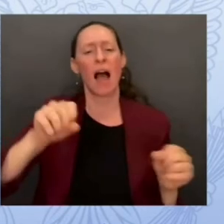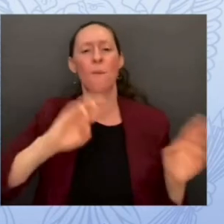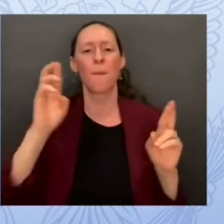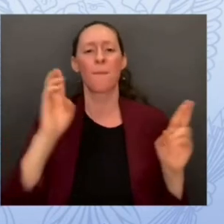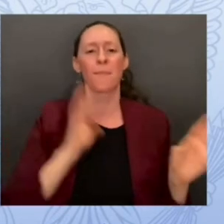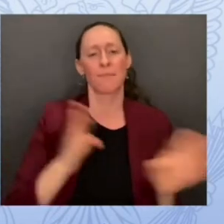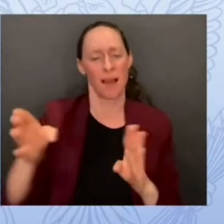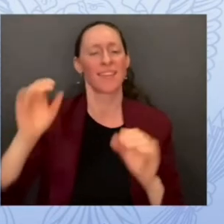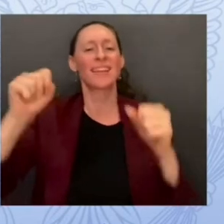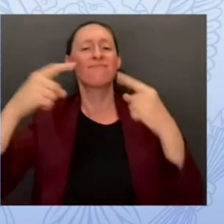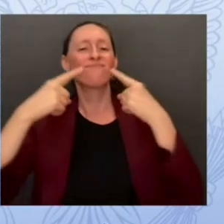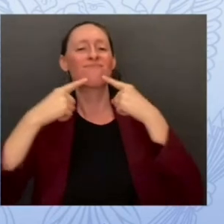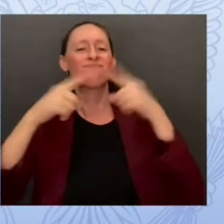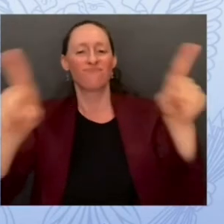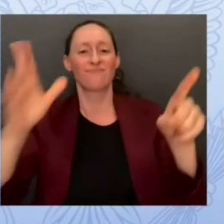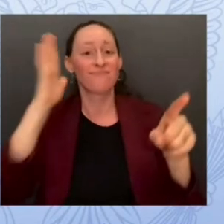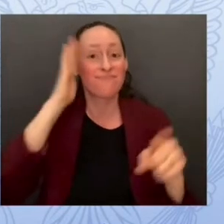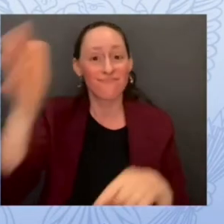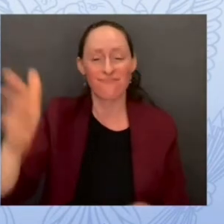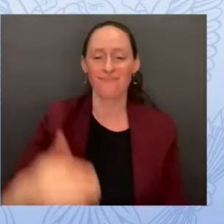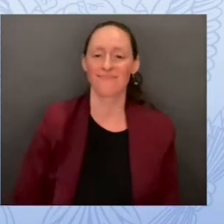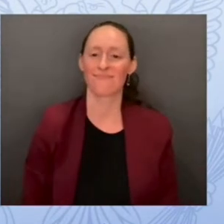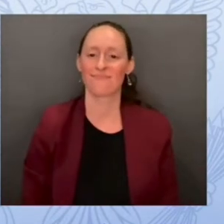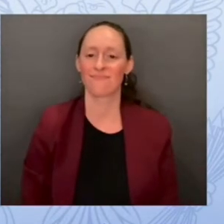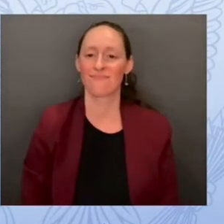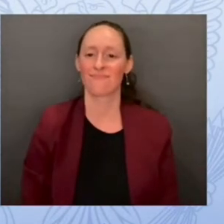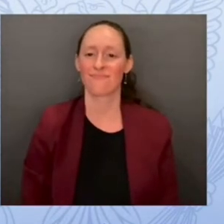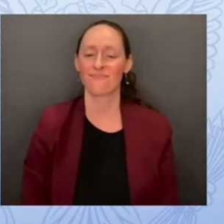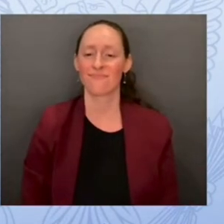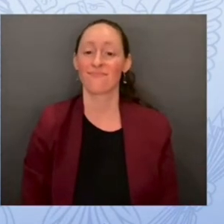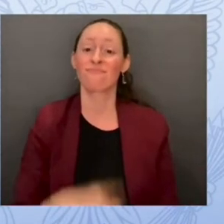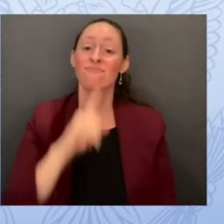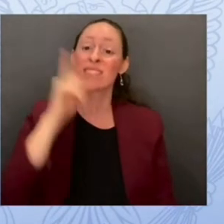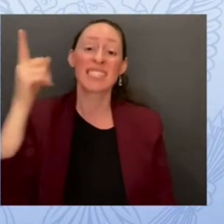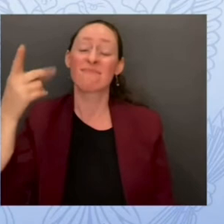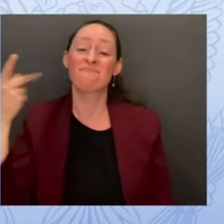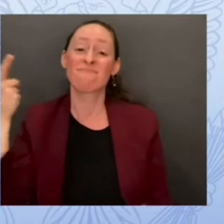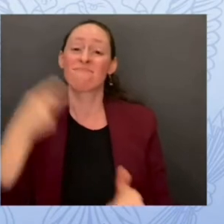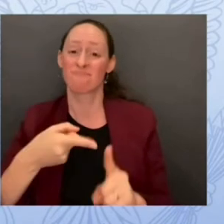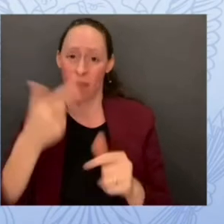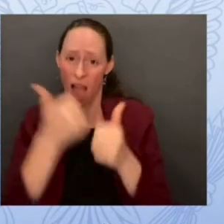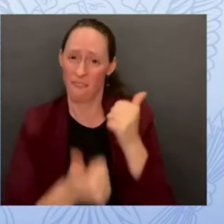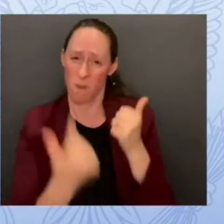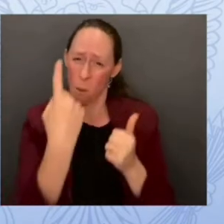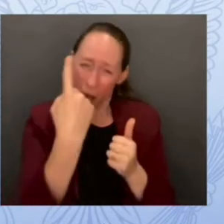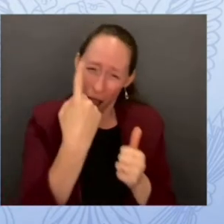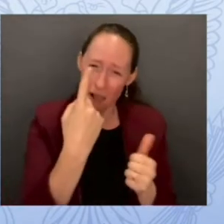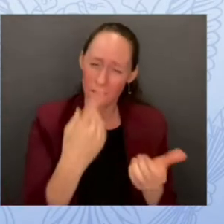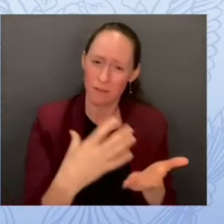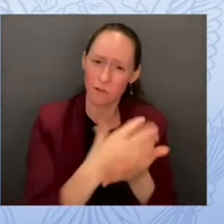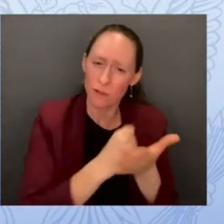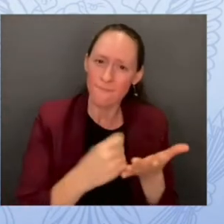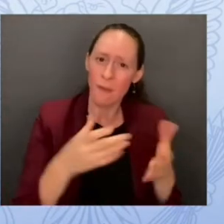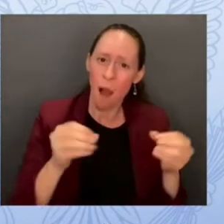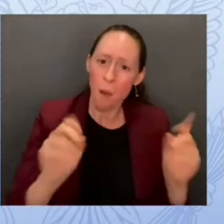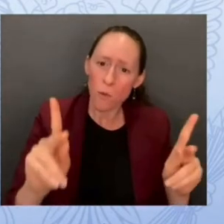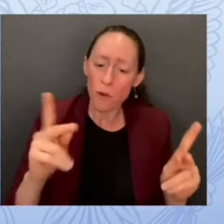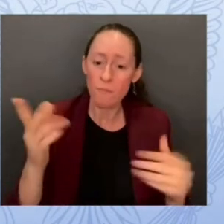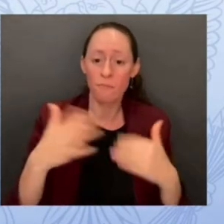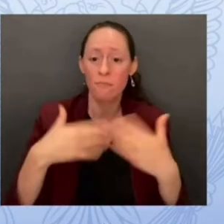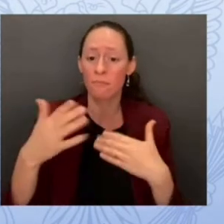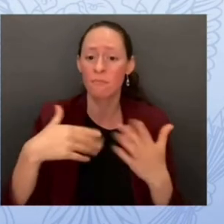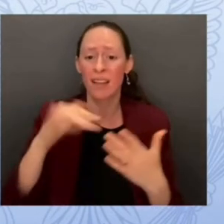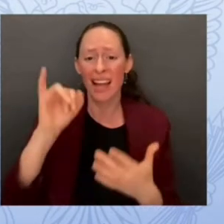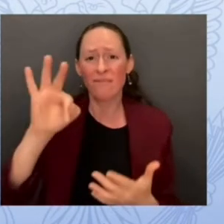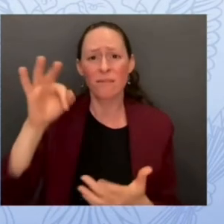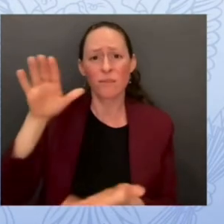student deserves the opportunity to see a school counselor when they're struggling and not